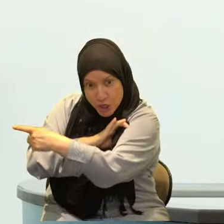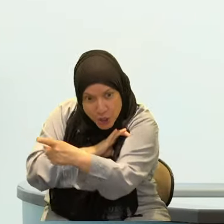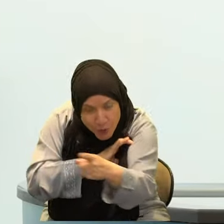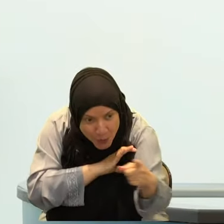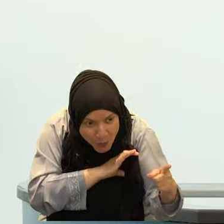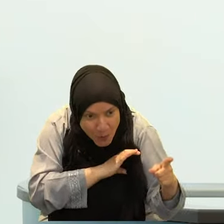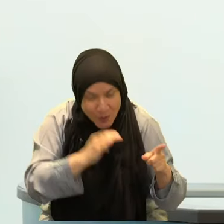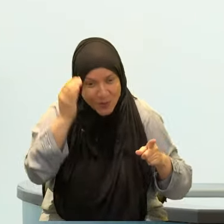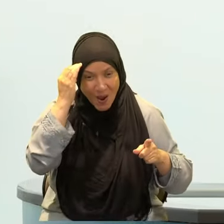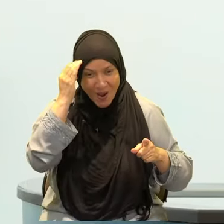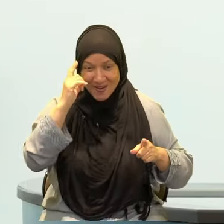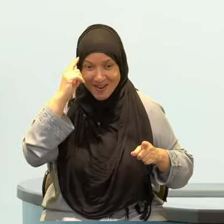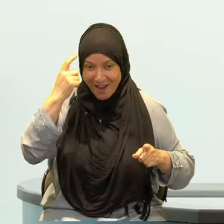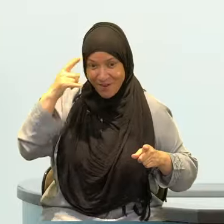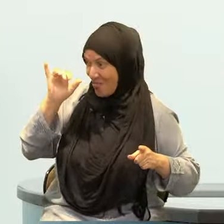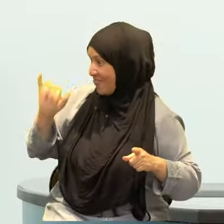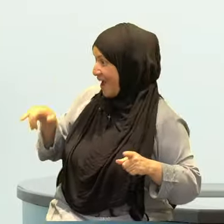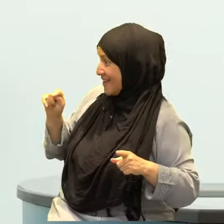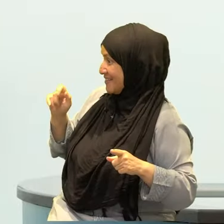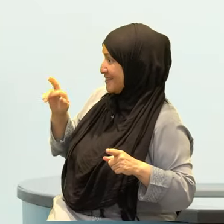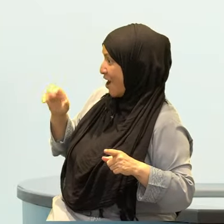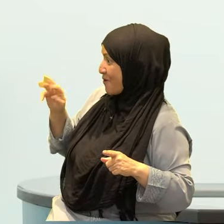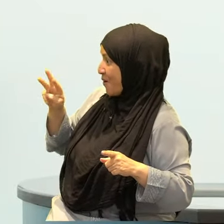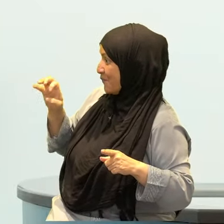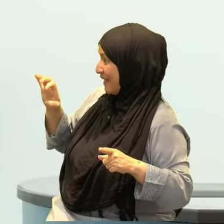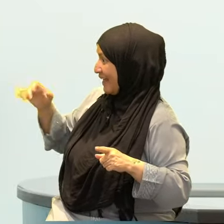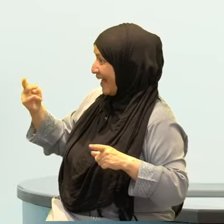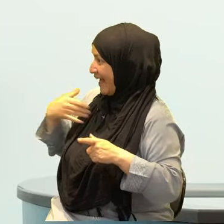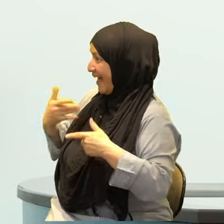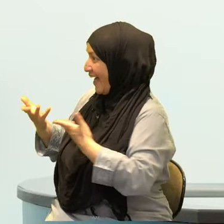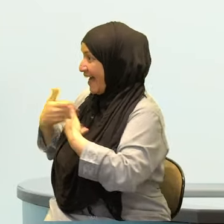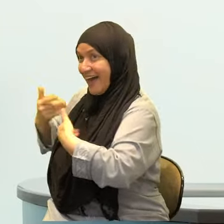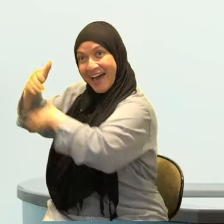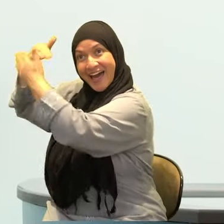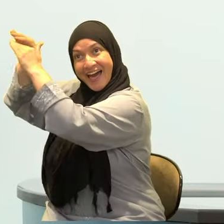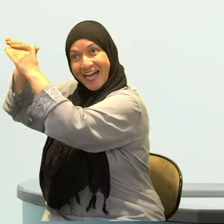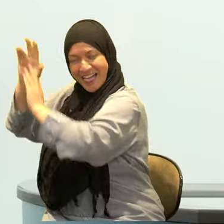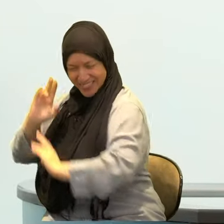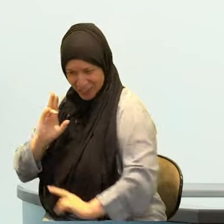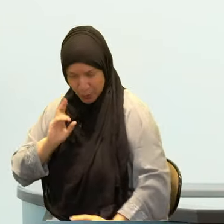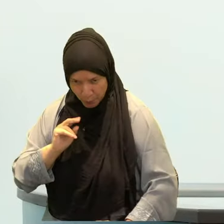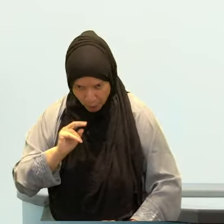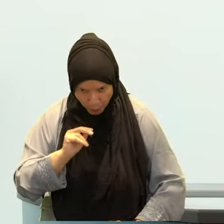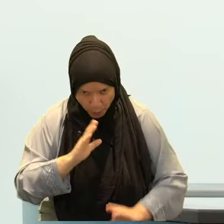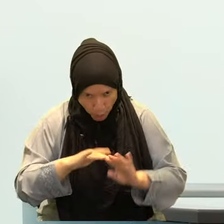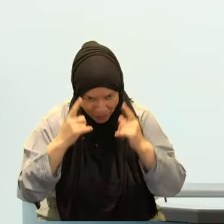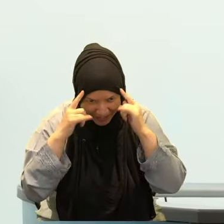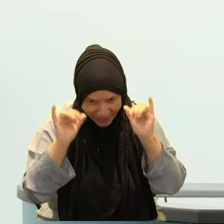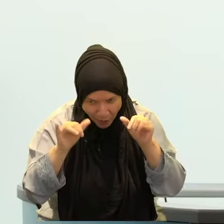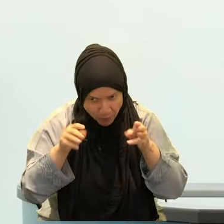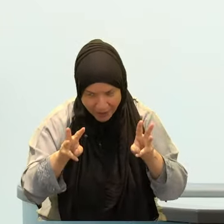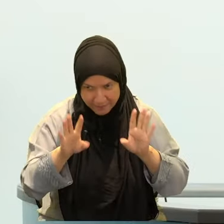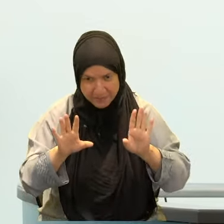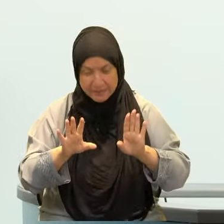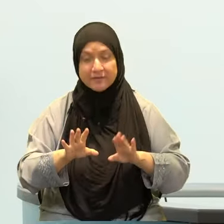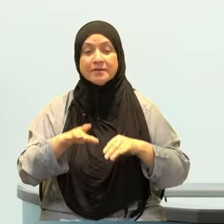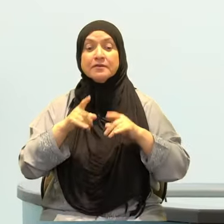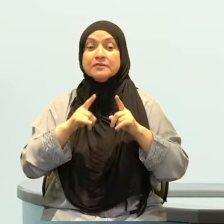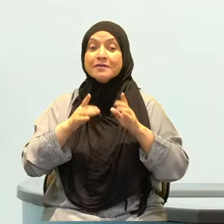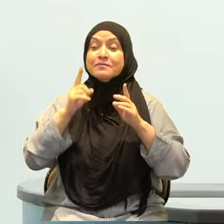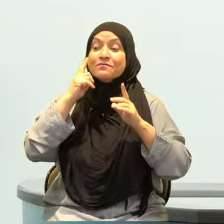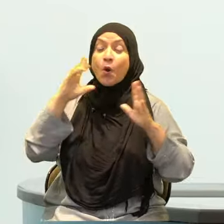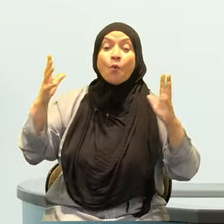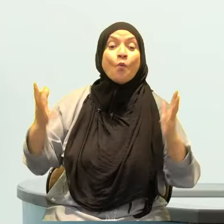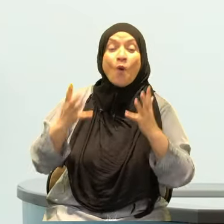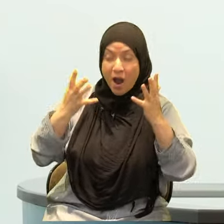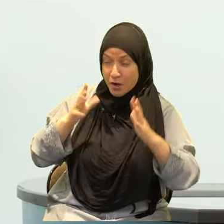into hellfire. Qala Sallallahu Alaihi Wasallam Al-fammu wal-faraj Once again that which is between the lips that which is between the legs